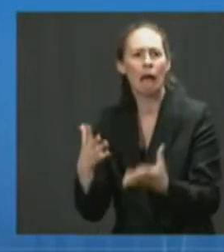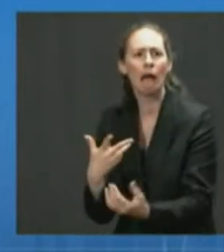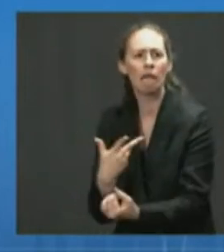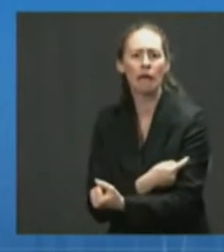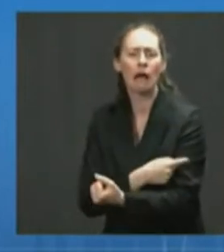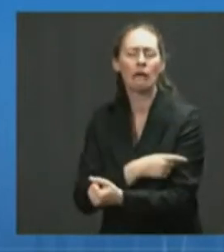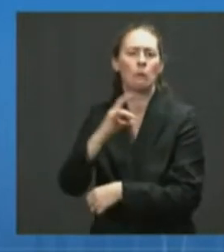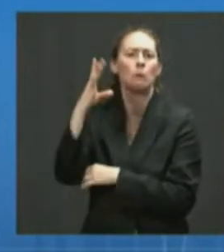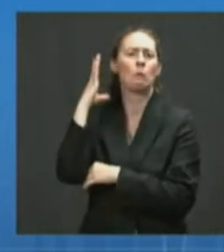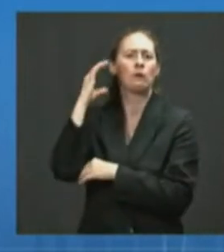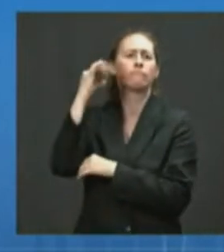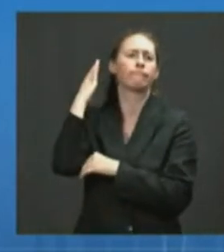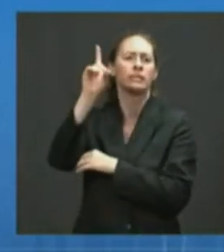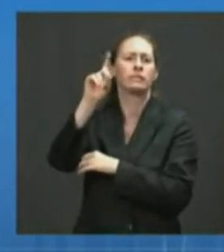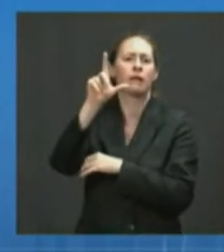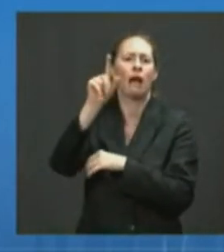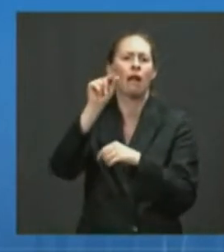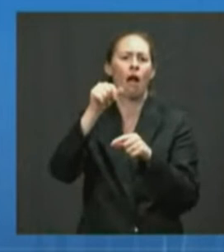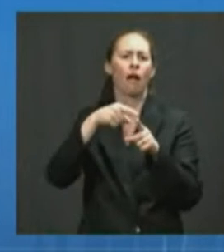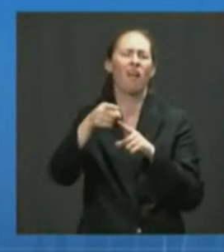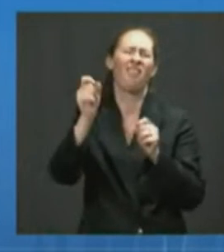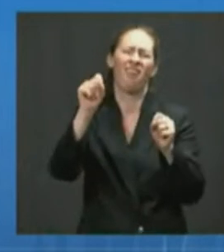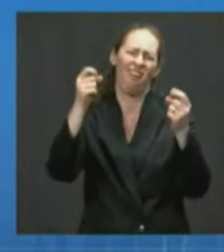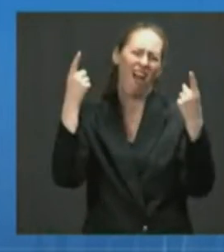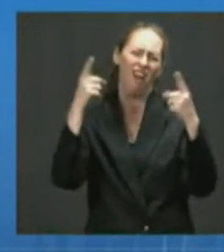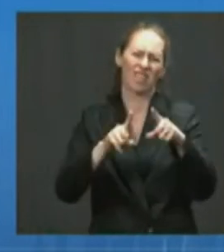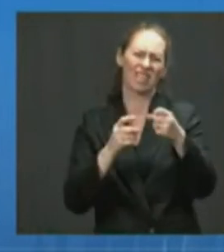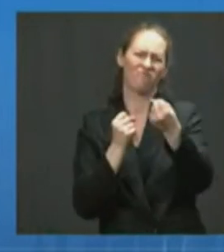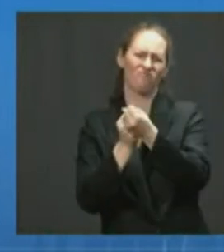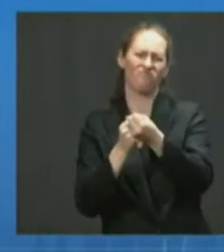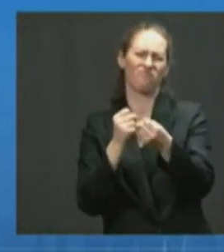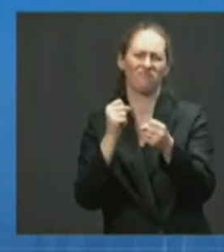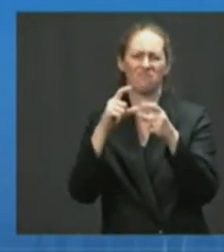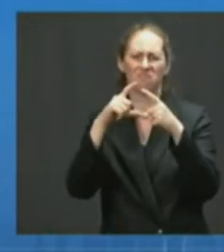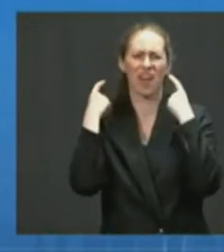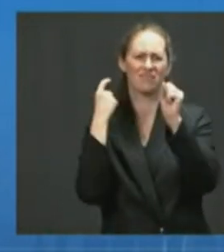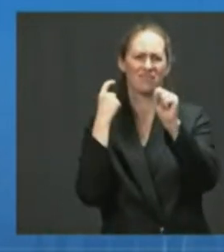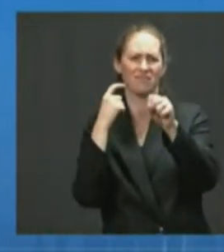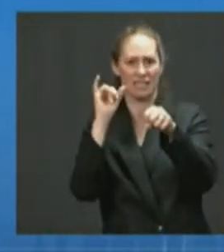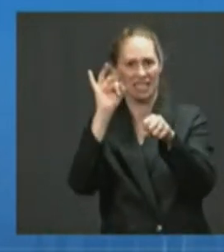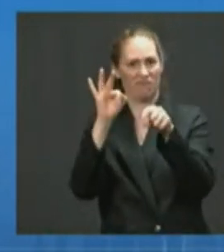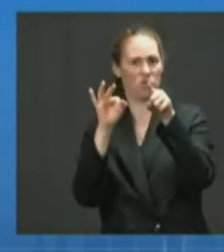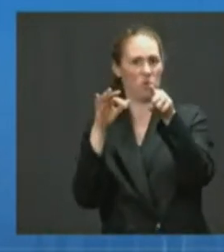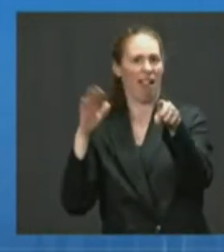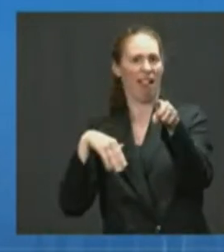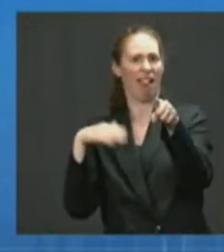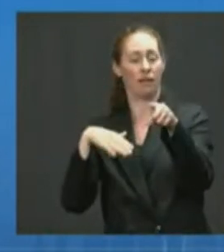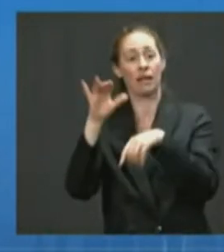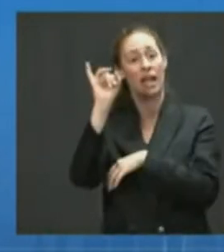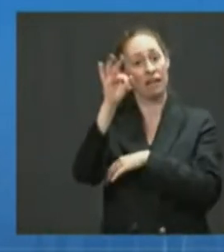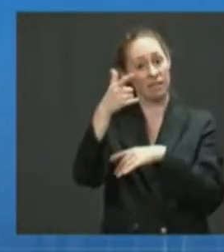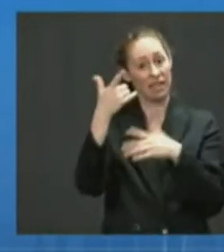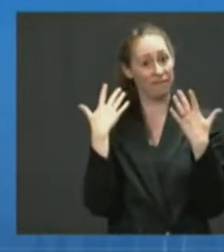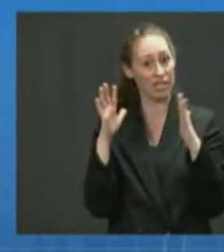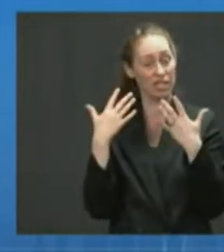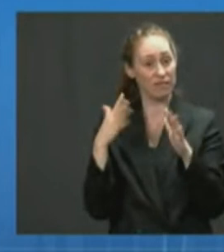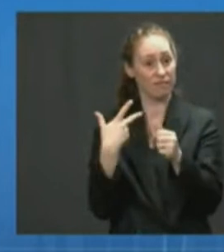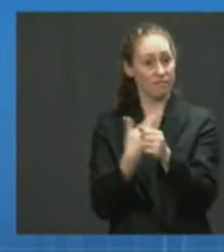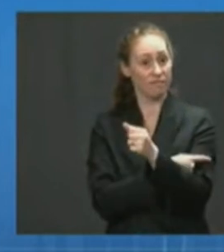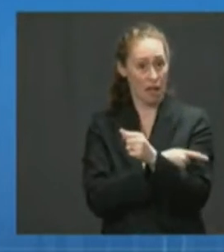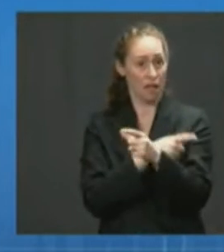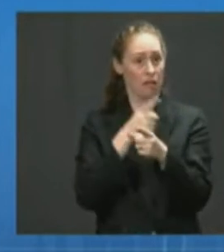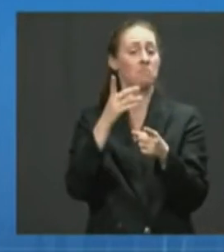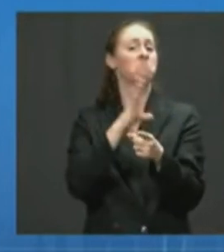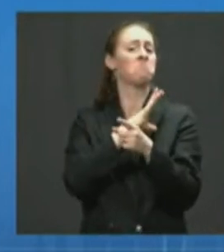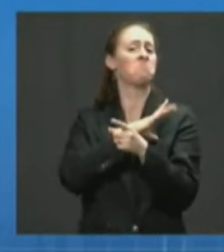you should certainly be wearing a mask if you are unvaccinated. If you are vaccinated, you get exceptional protection from the vaccines,